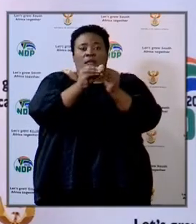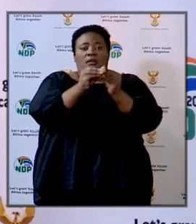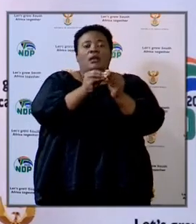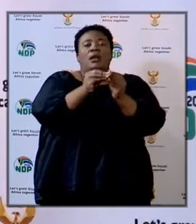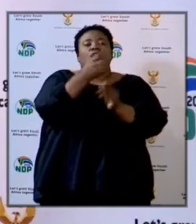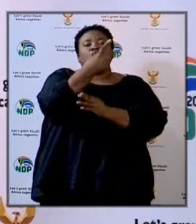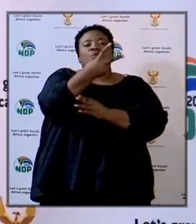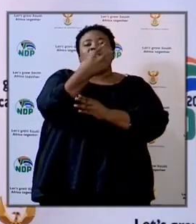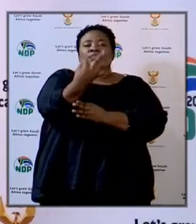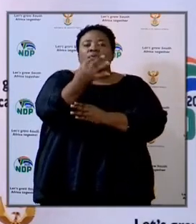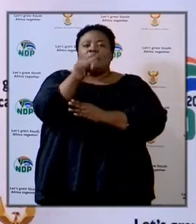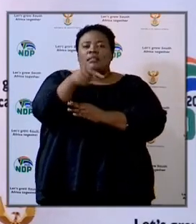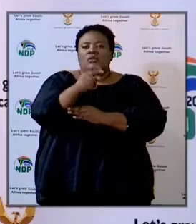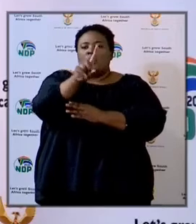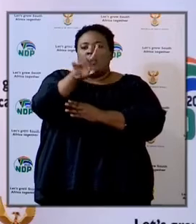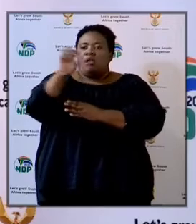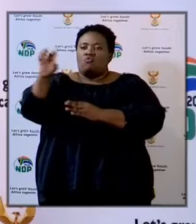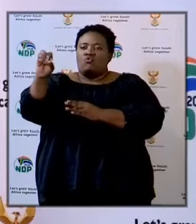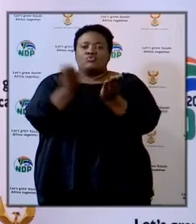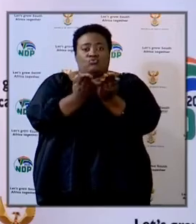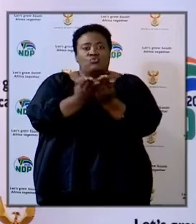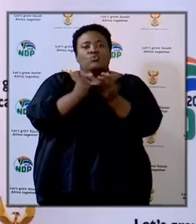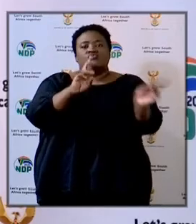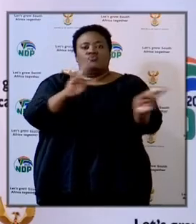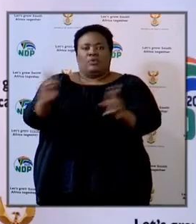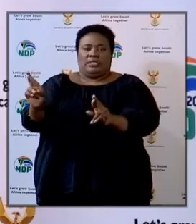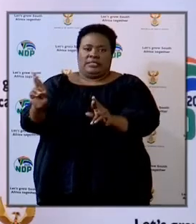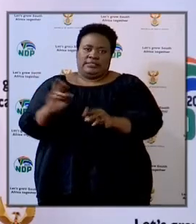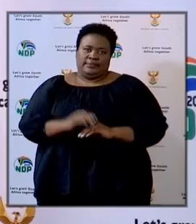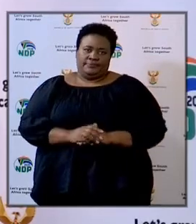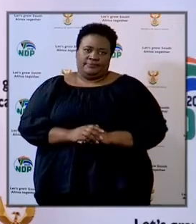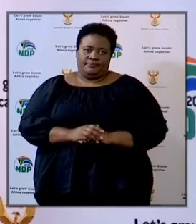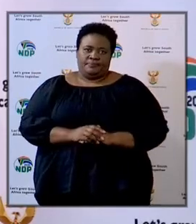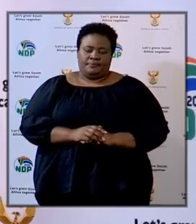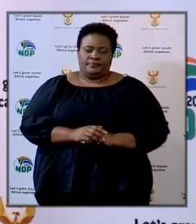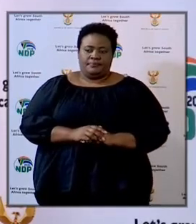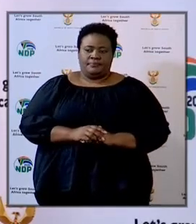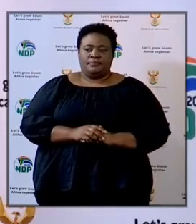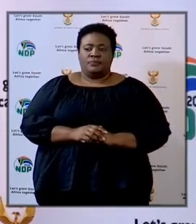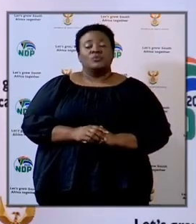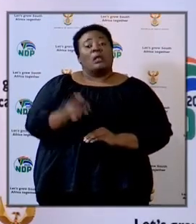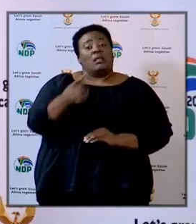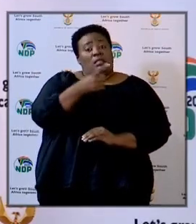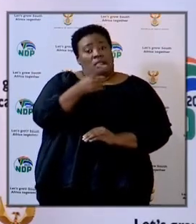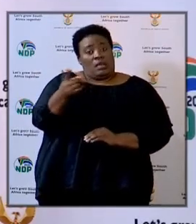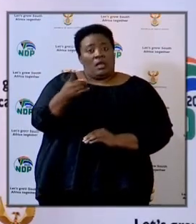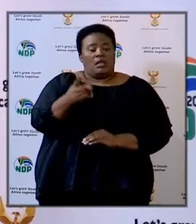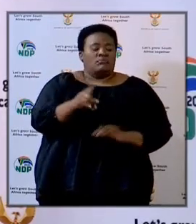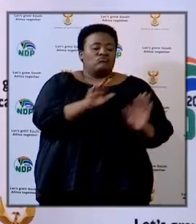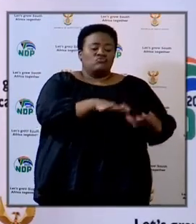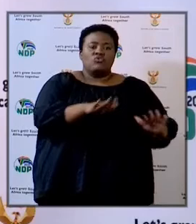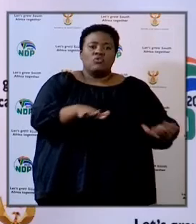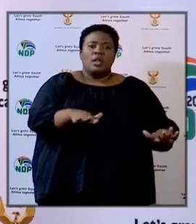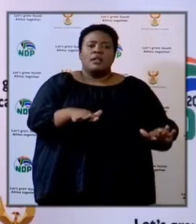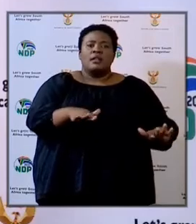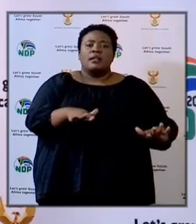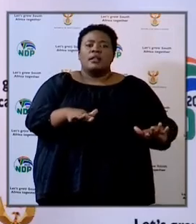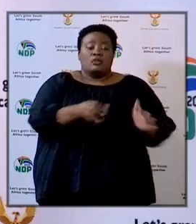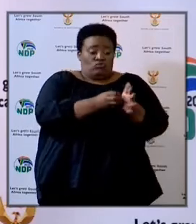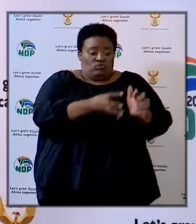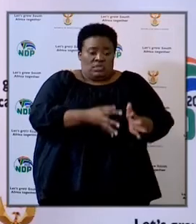,100 schools were declared ready as facilities to receive learners